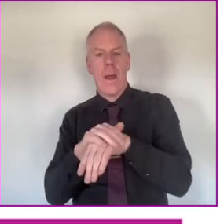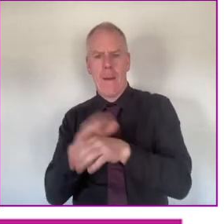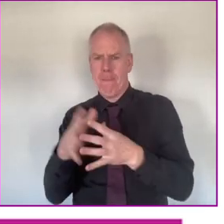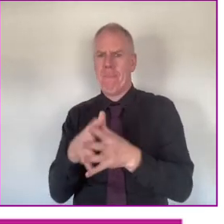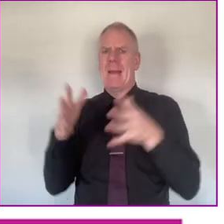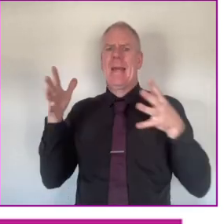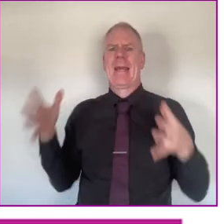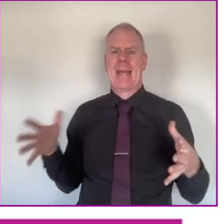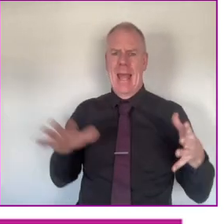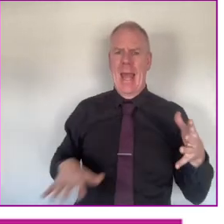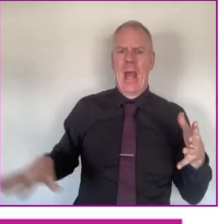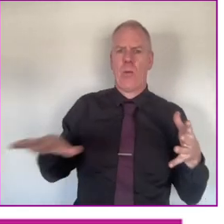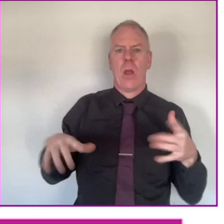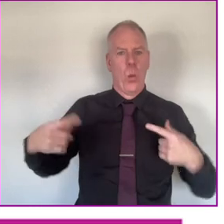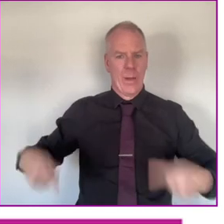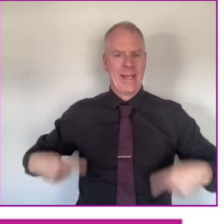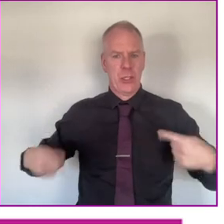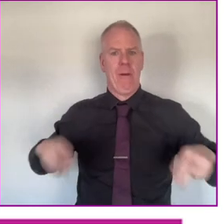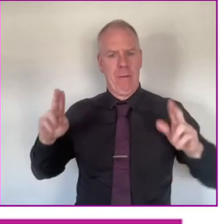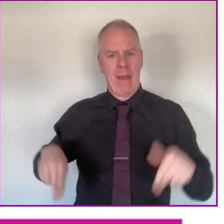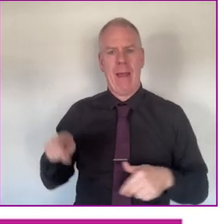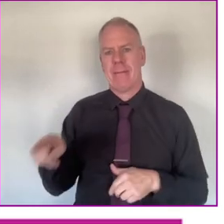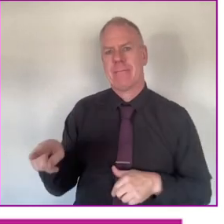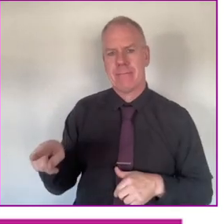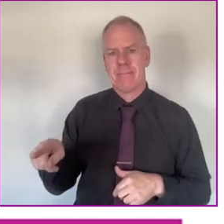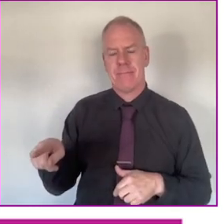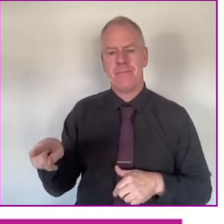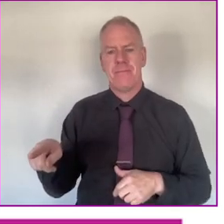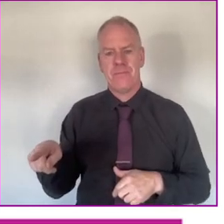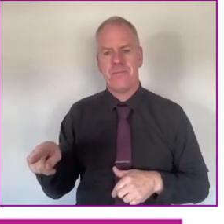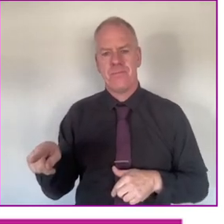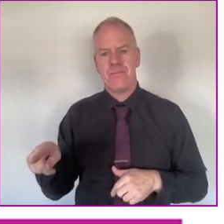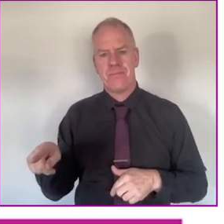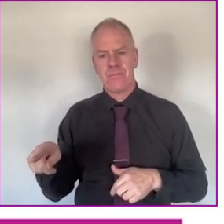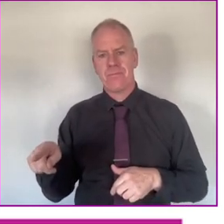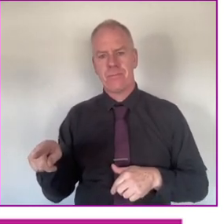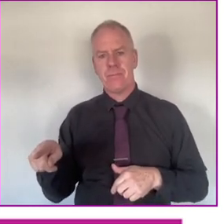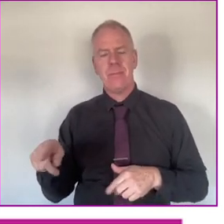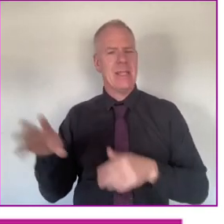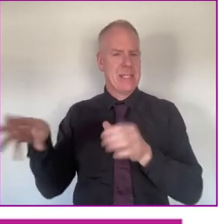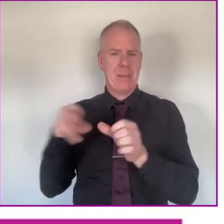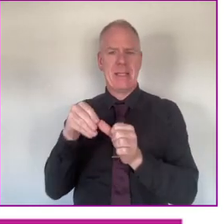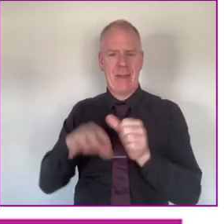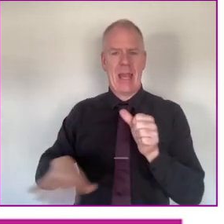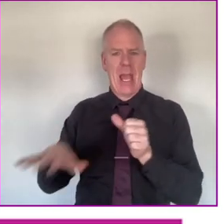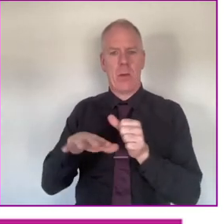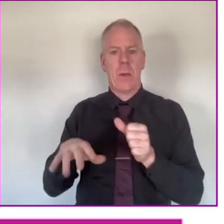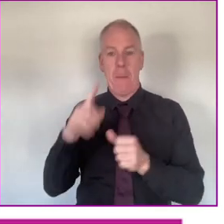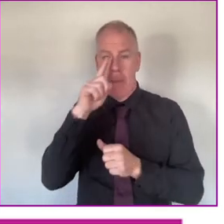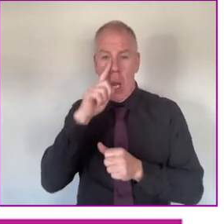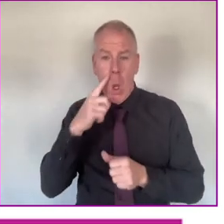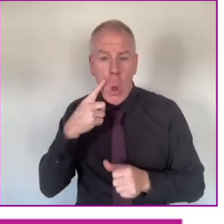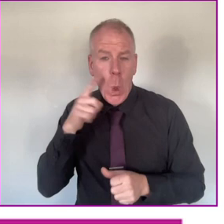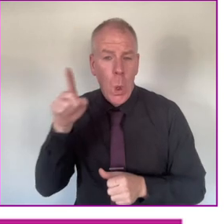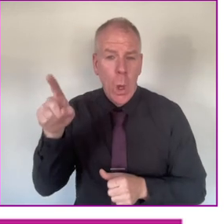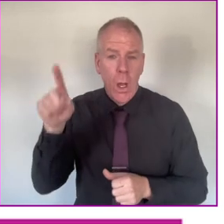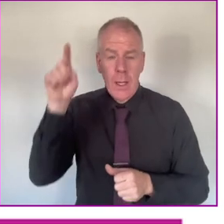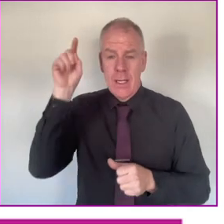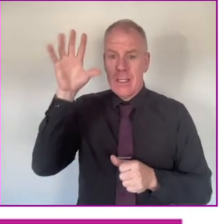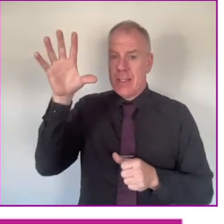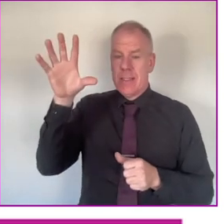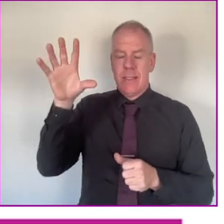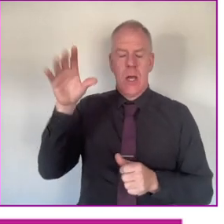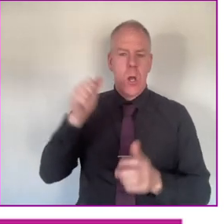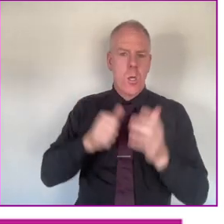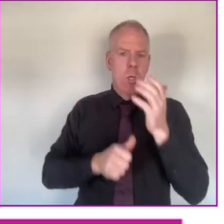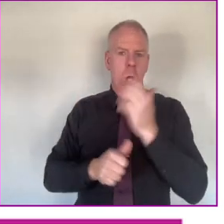place and it's a bigger space for a wheelchair user to take. And it's a designated space and it's in blue and